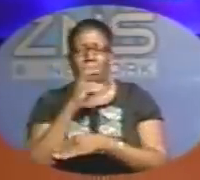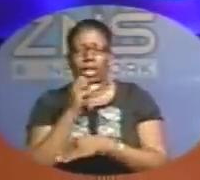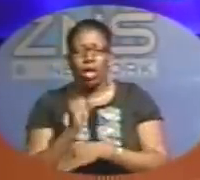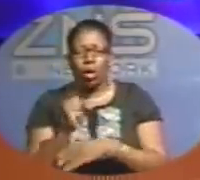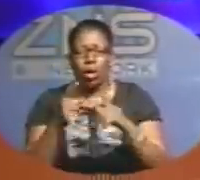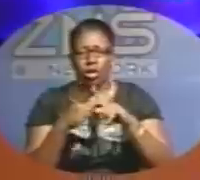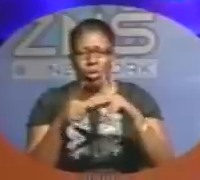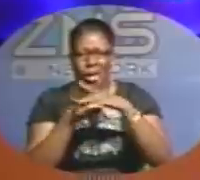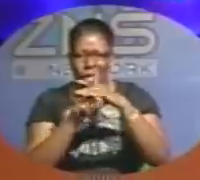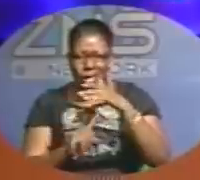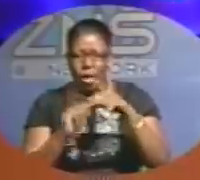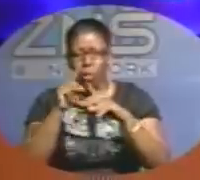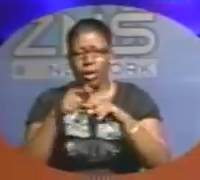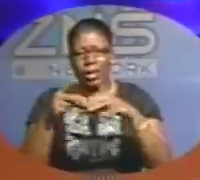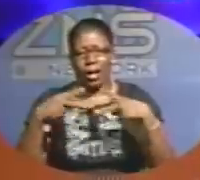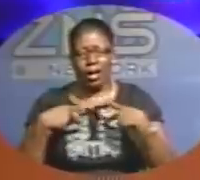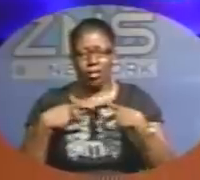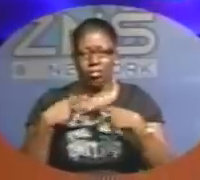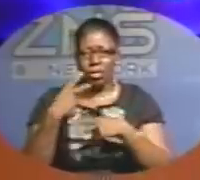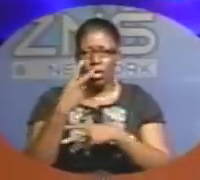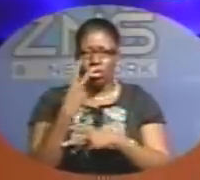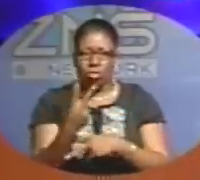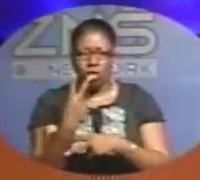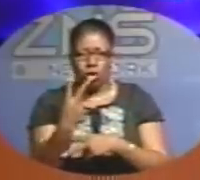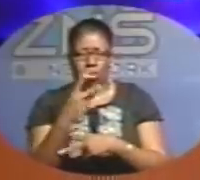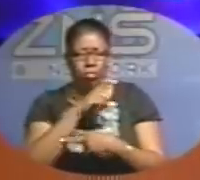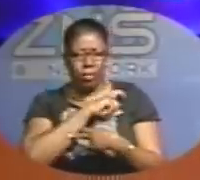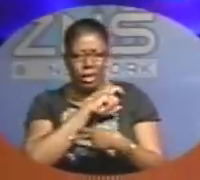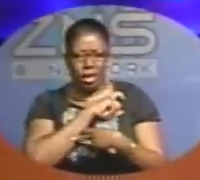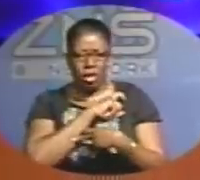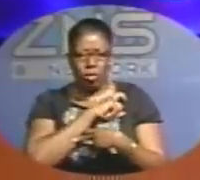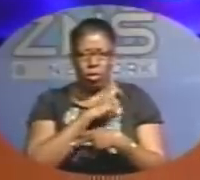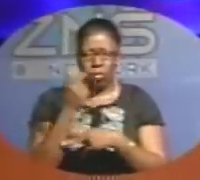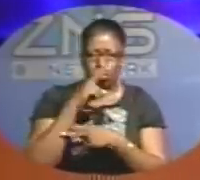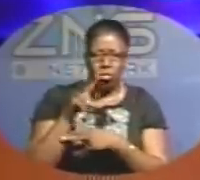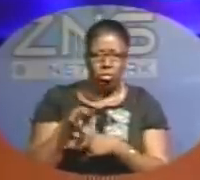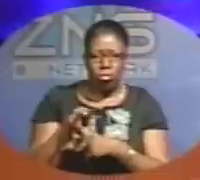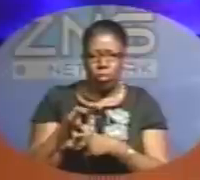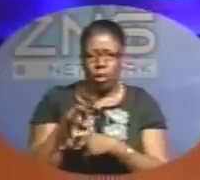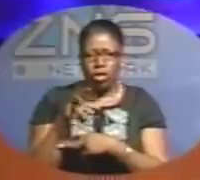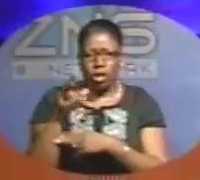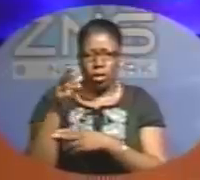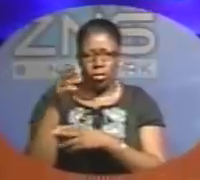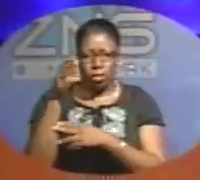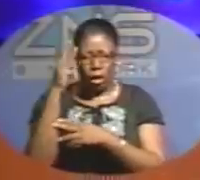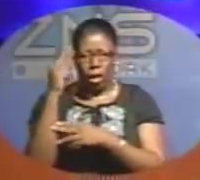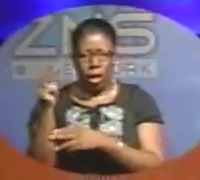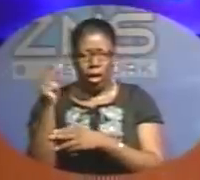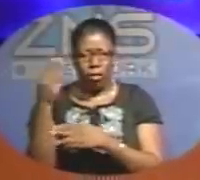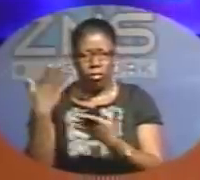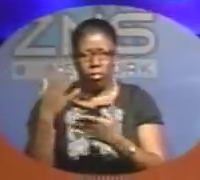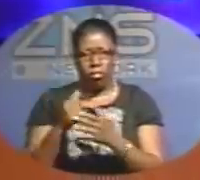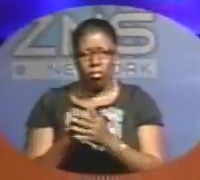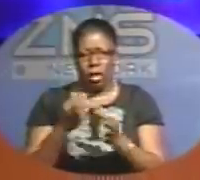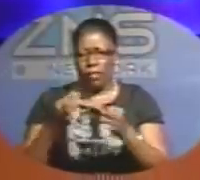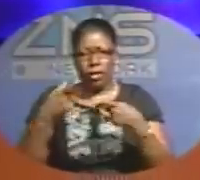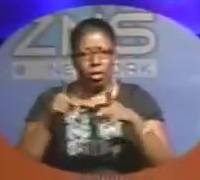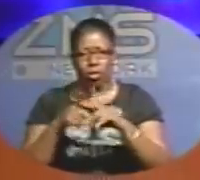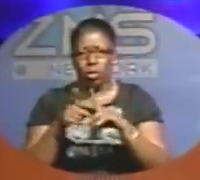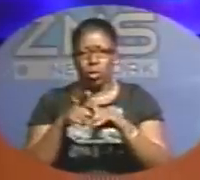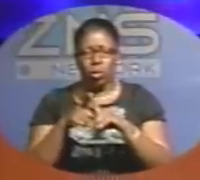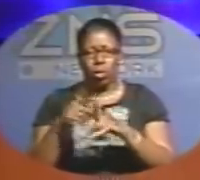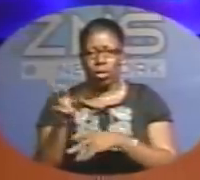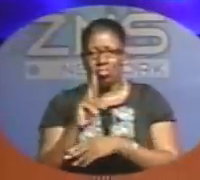have escaped when two officers were guarding that person. Do you have any idea what the circumstances may have been? Did he go to a restroom?